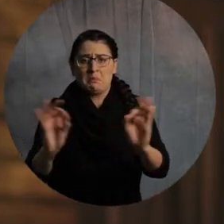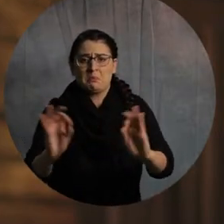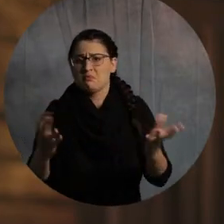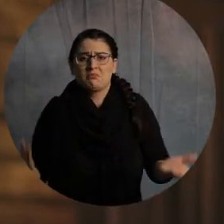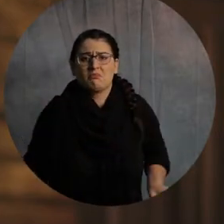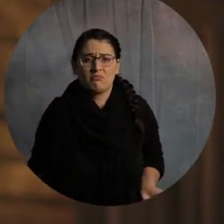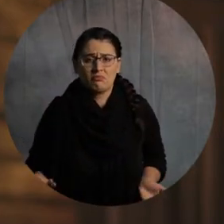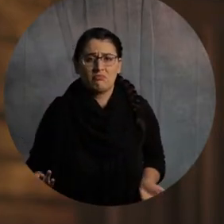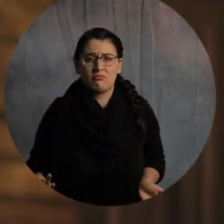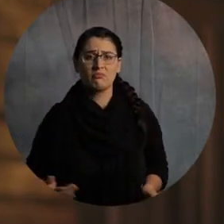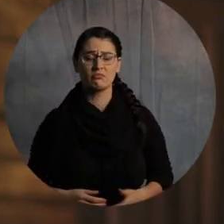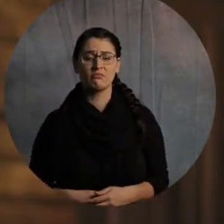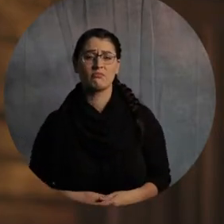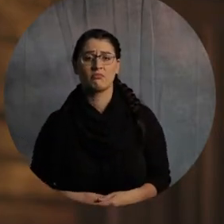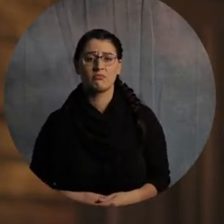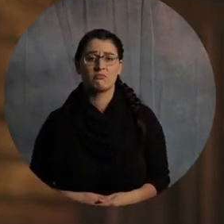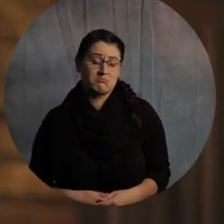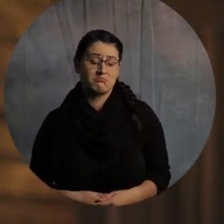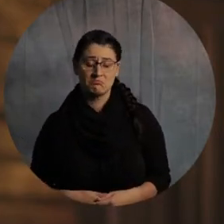it really doesn't matter.